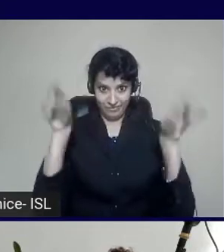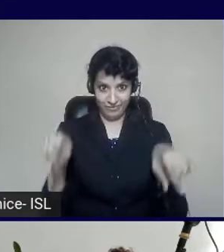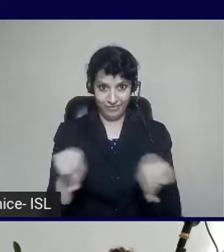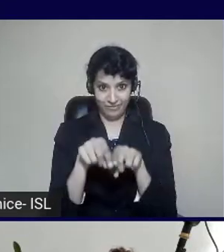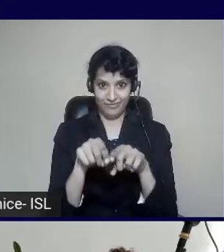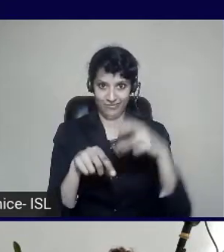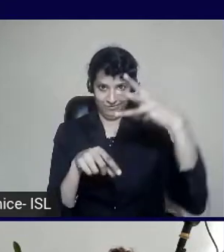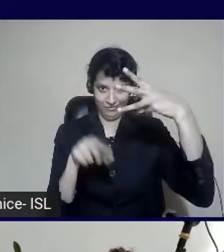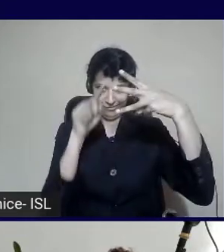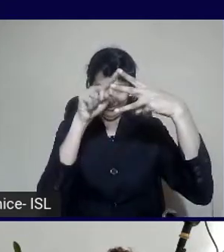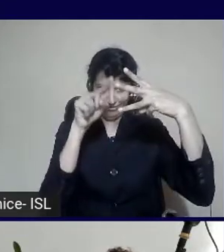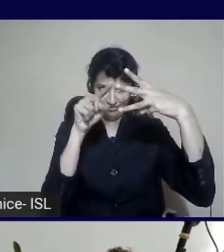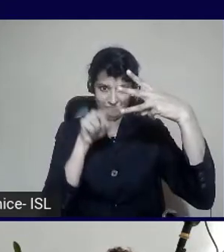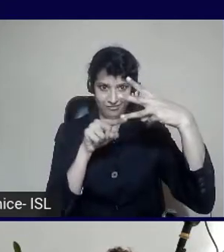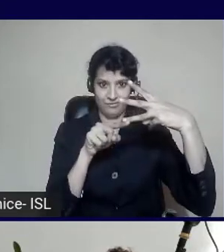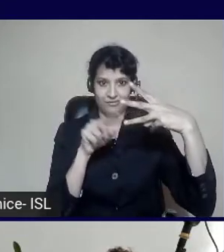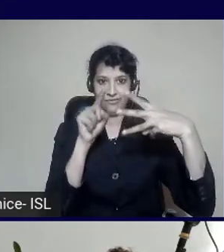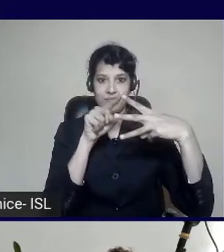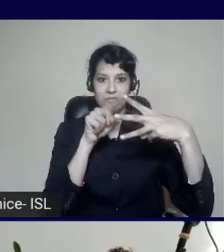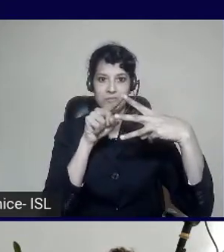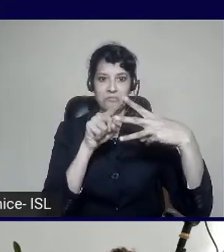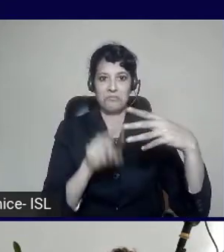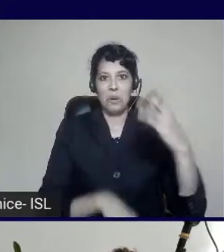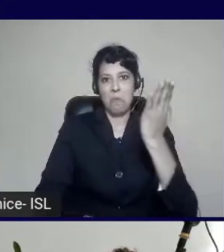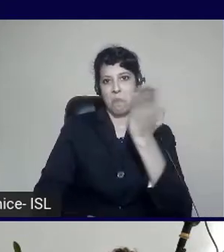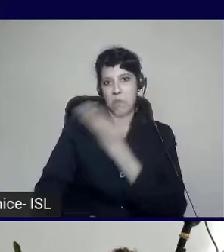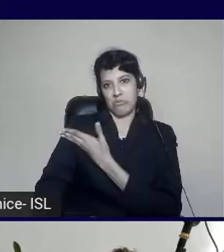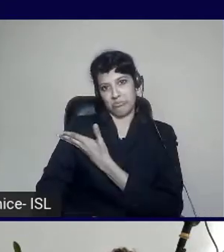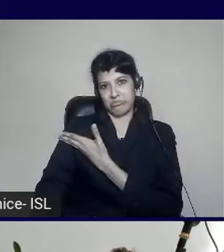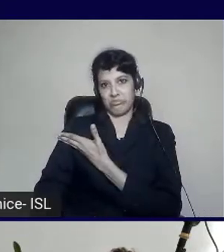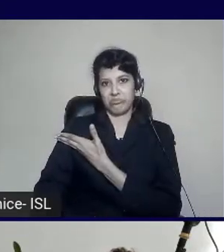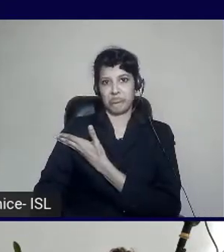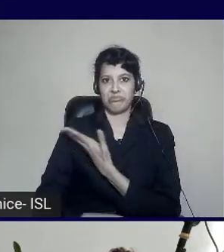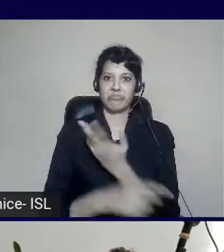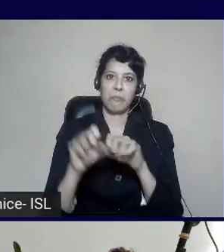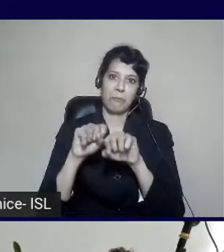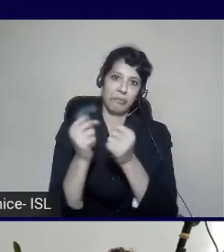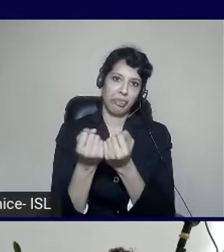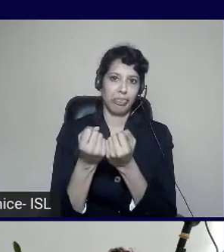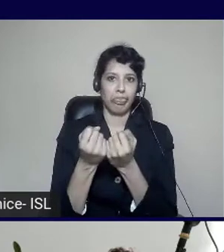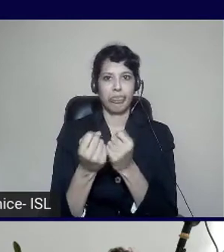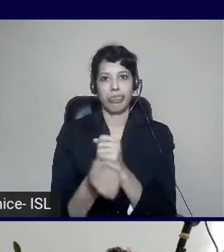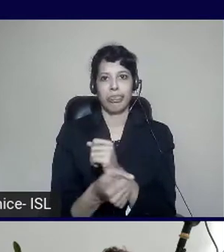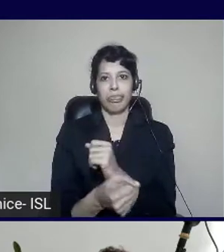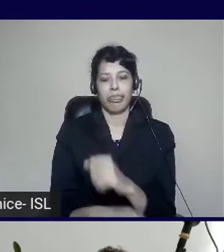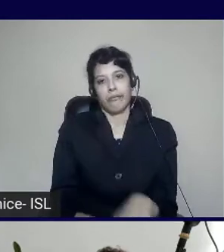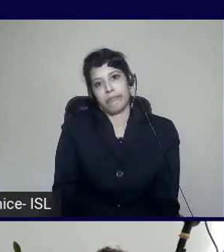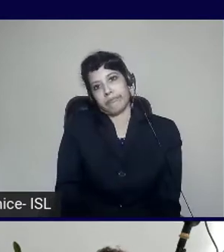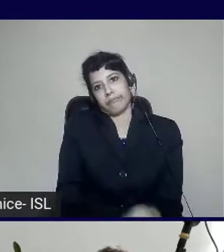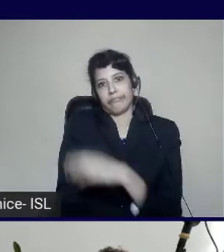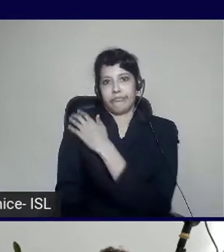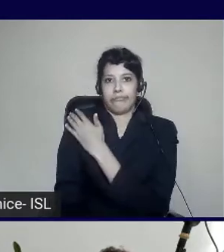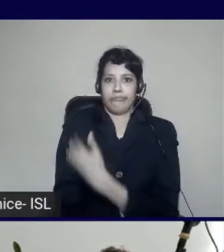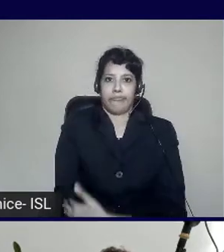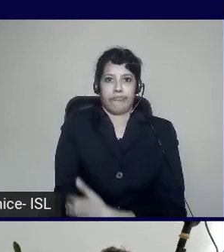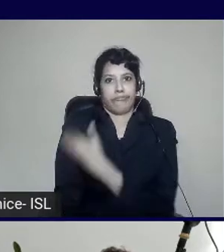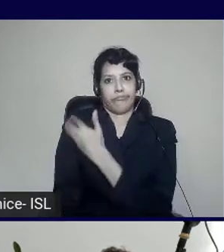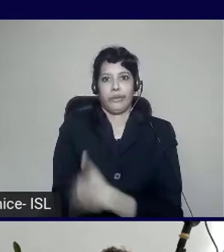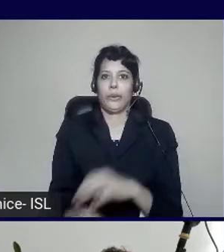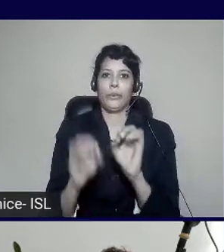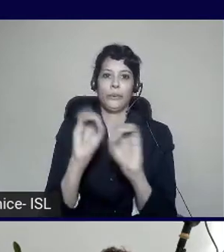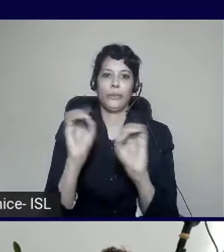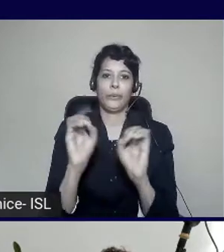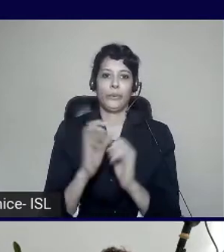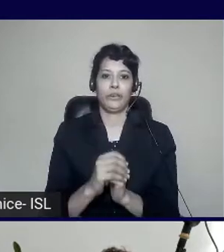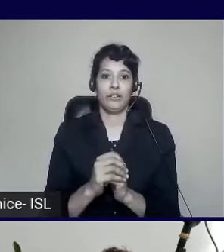someone who has limited use of their arm. They might have been born with their arm or might have lost their arm. Now, they're in the same spectrum as